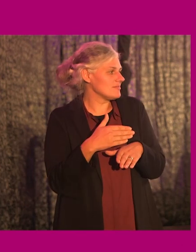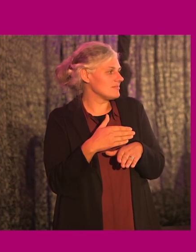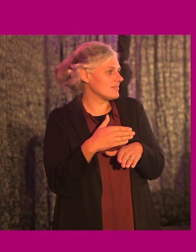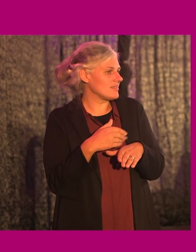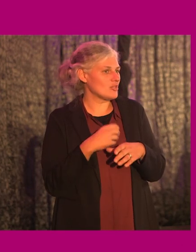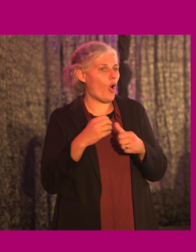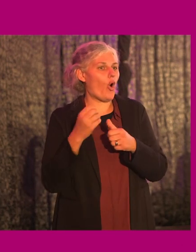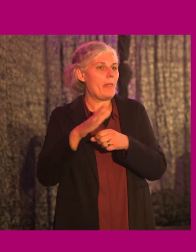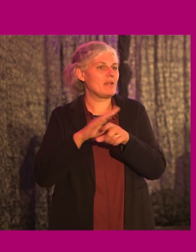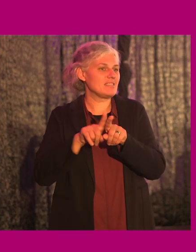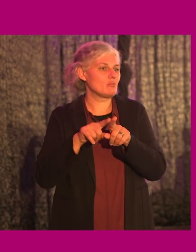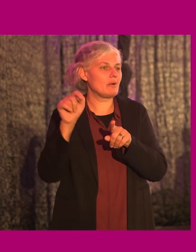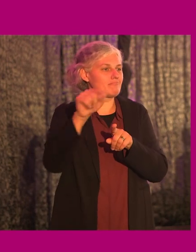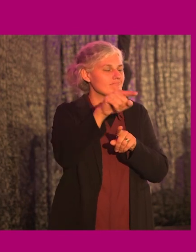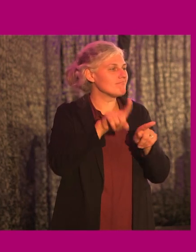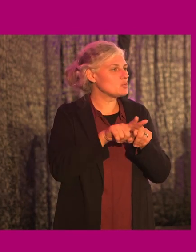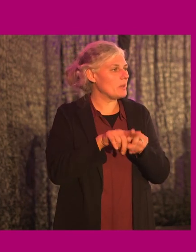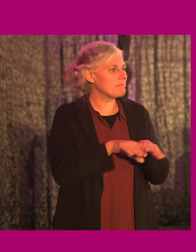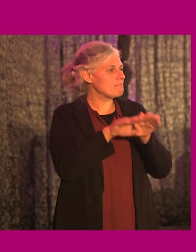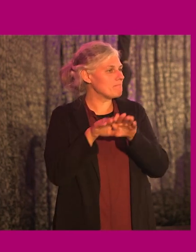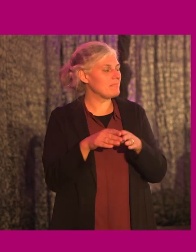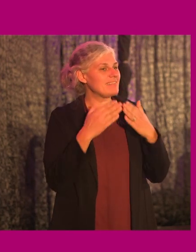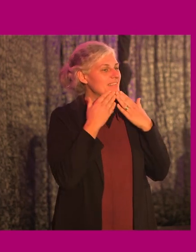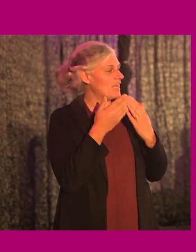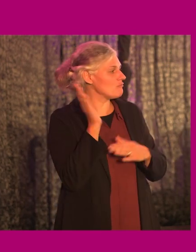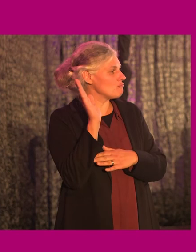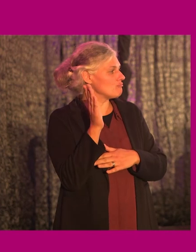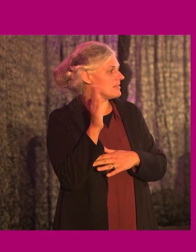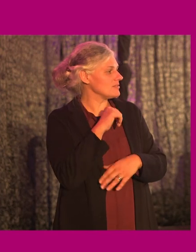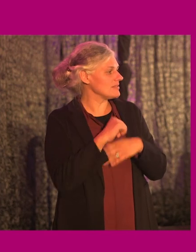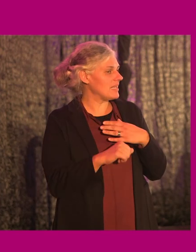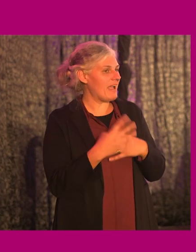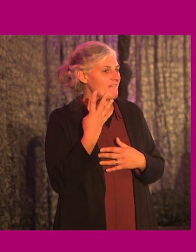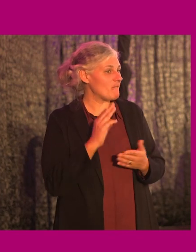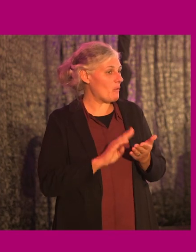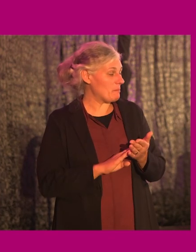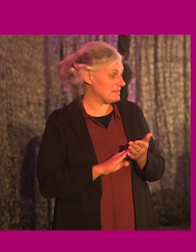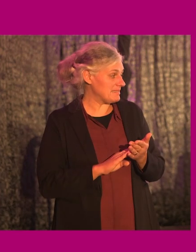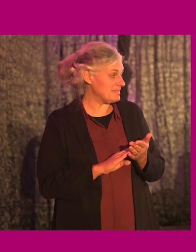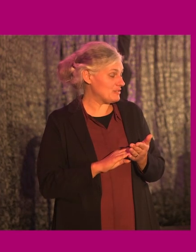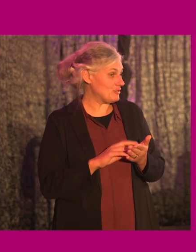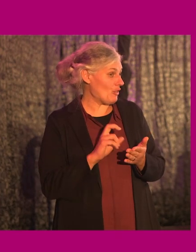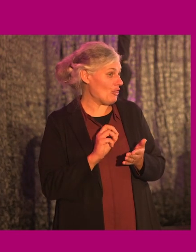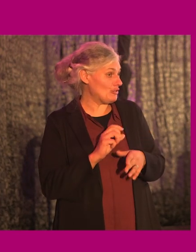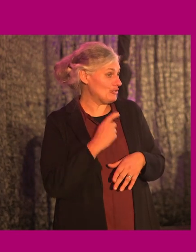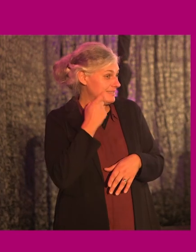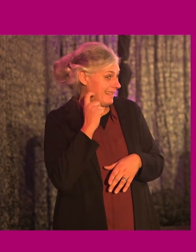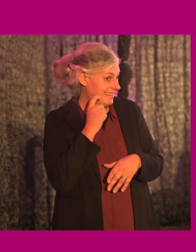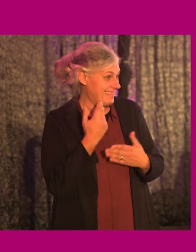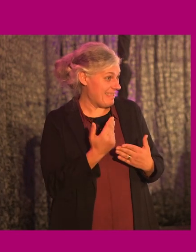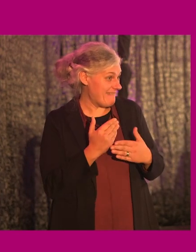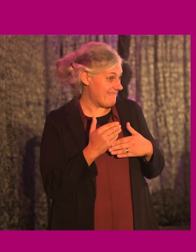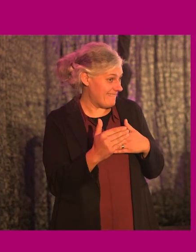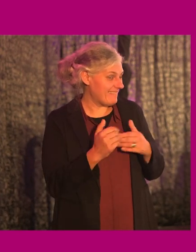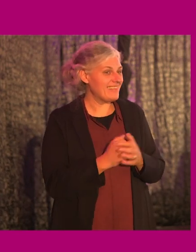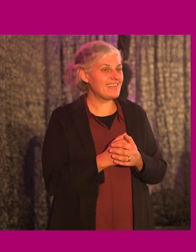elsewhere. So thank you very much to all the presenters. We've got four minutes and 13 seconds for questions. I